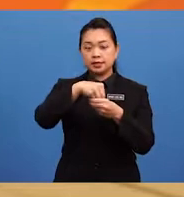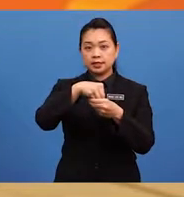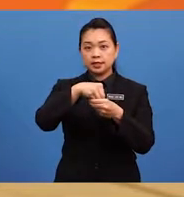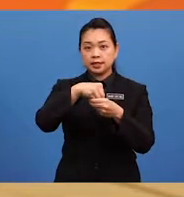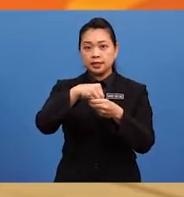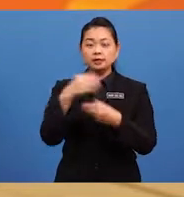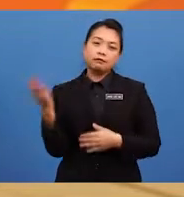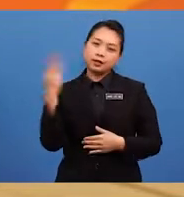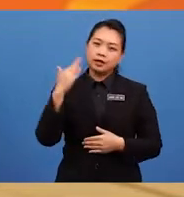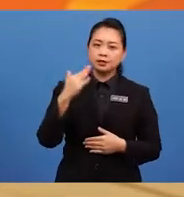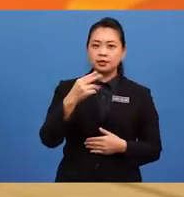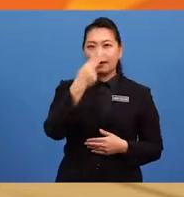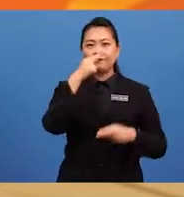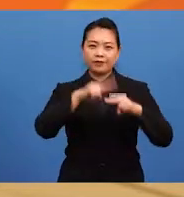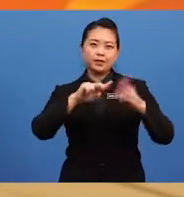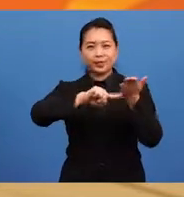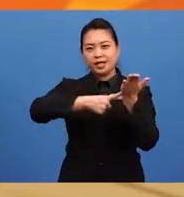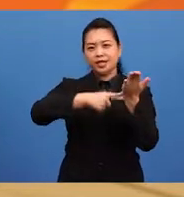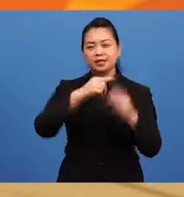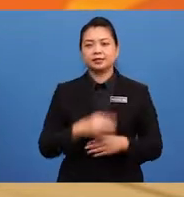Let the fun begins.